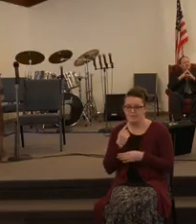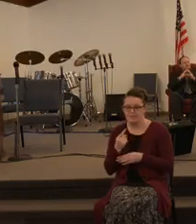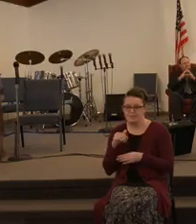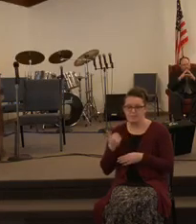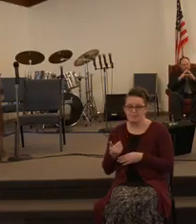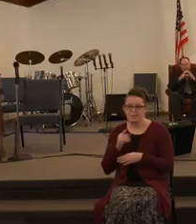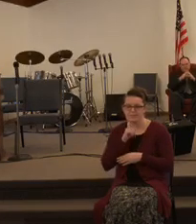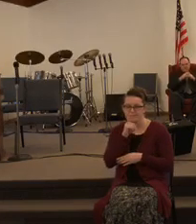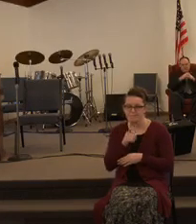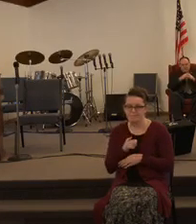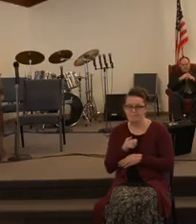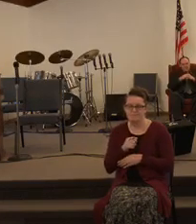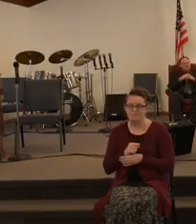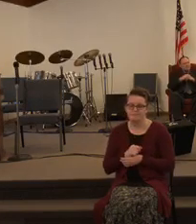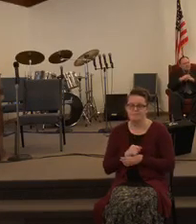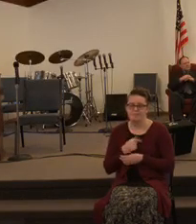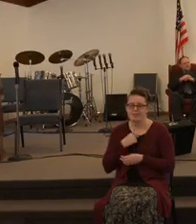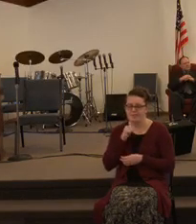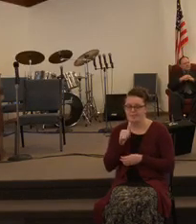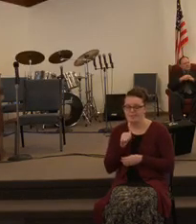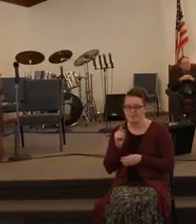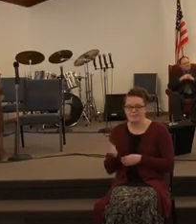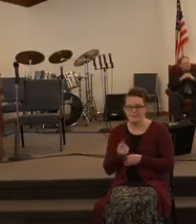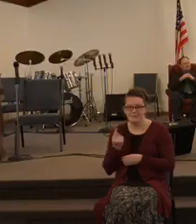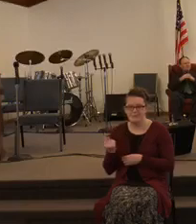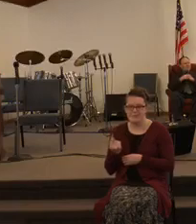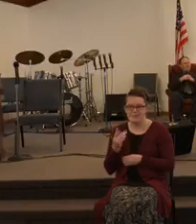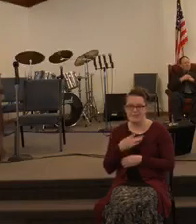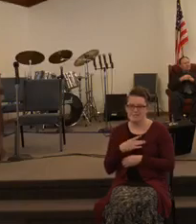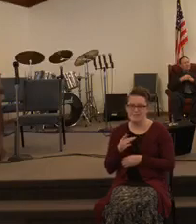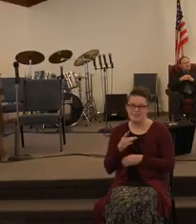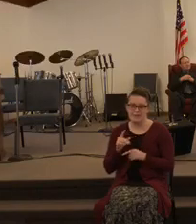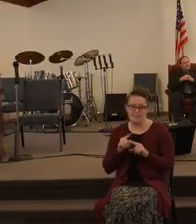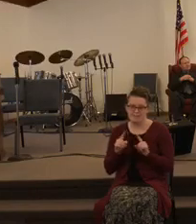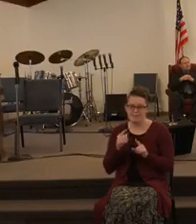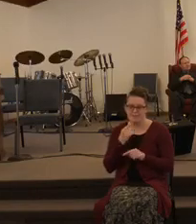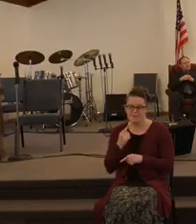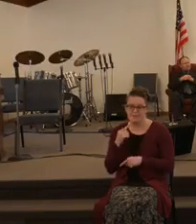the truth. I didn't always like it, but they told it to me anyway.